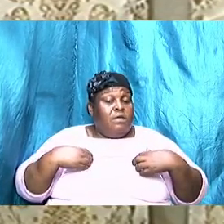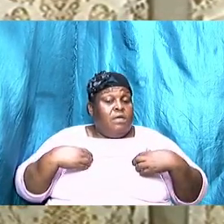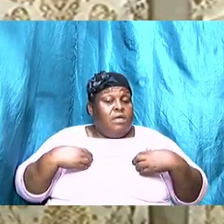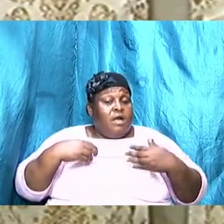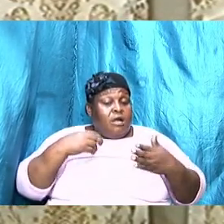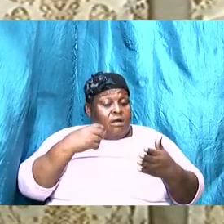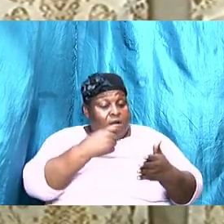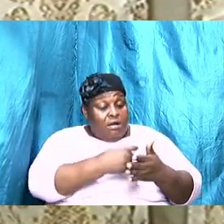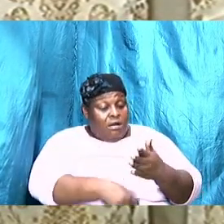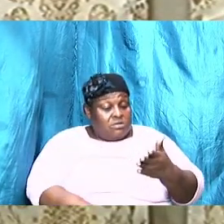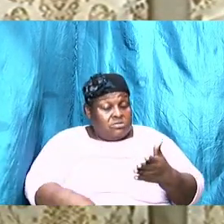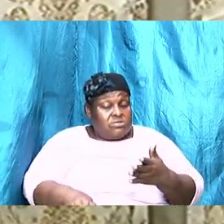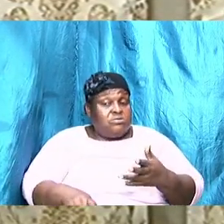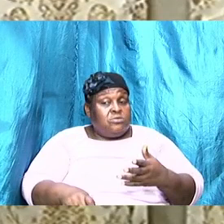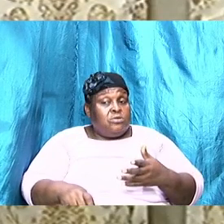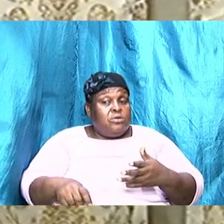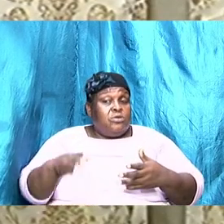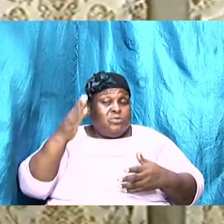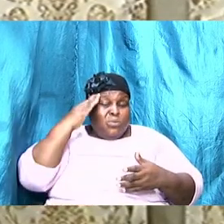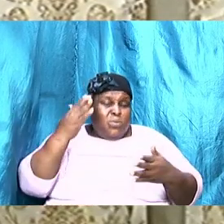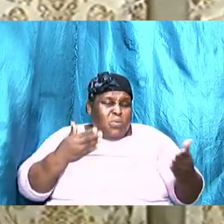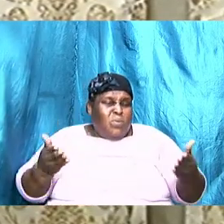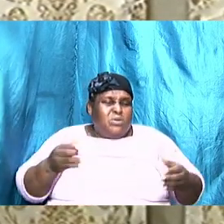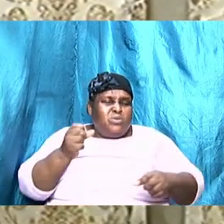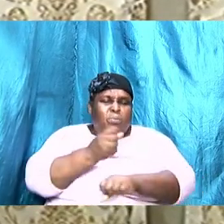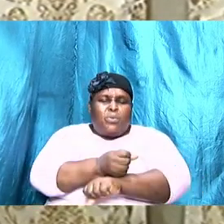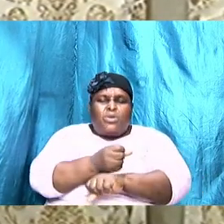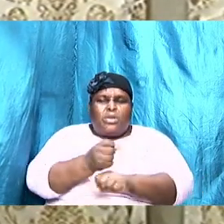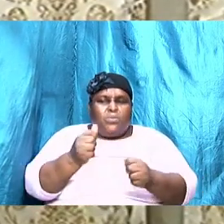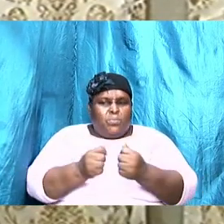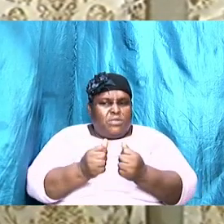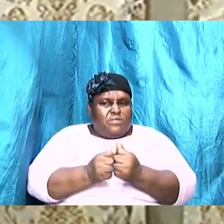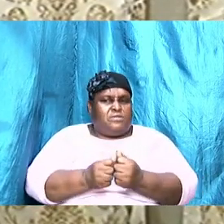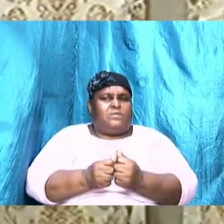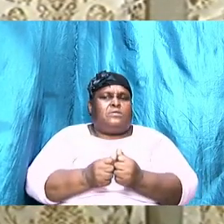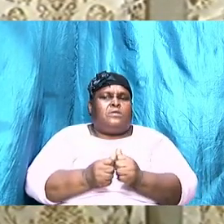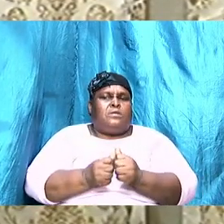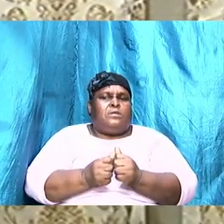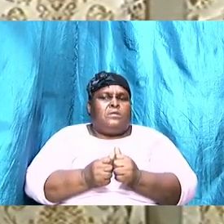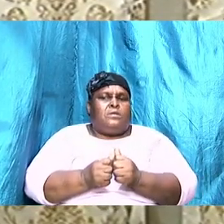working with that we know what we're coming up against